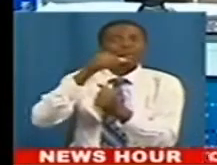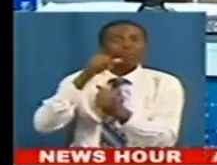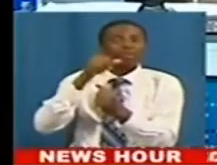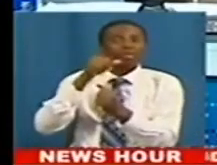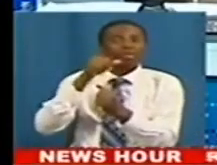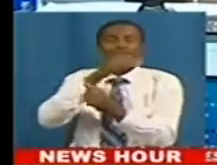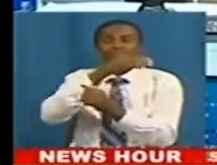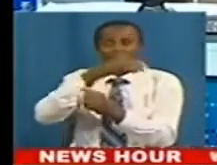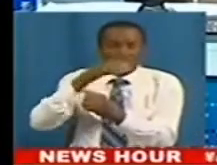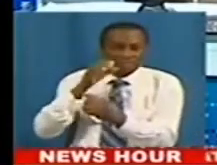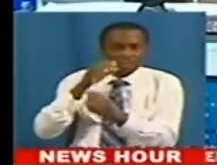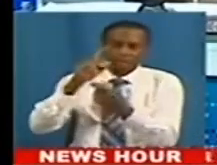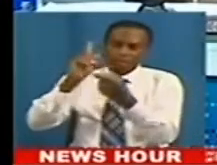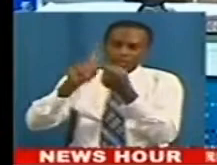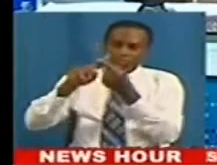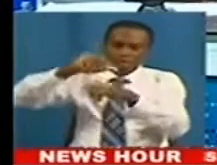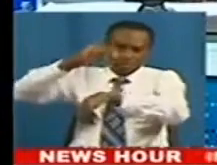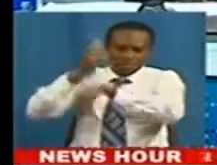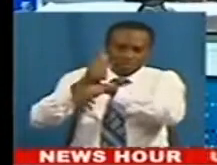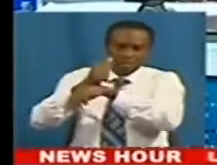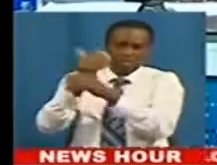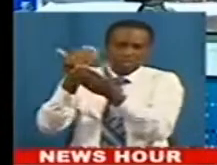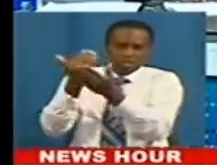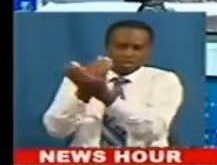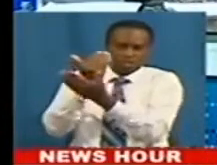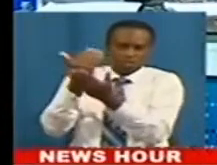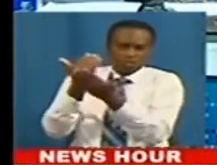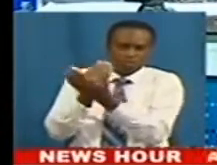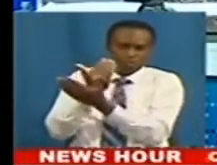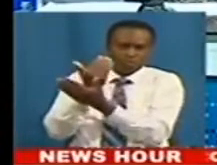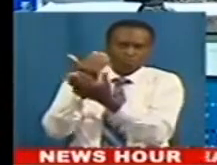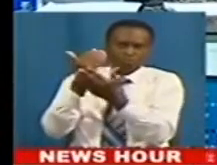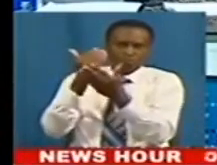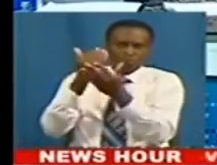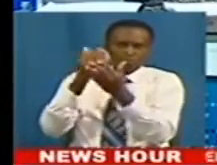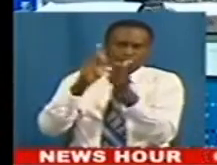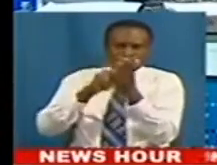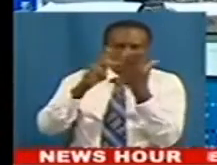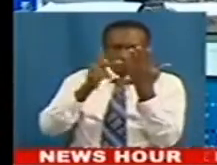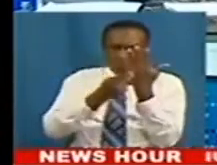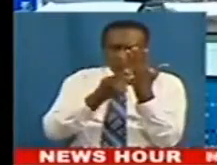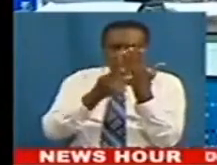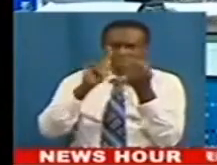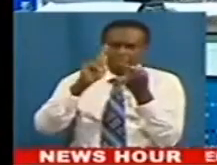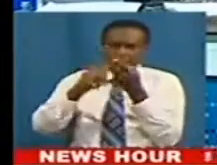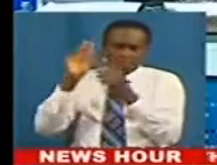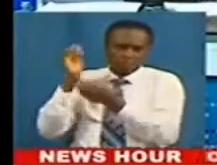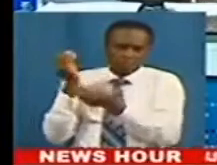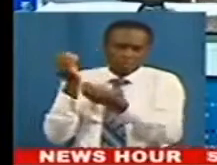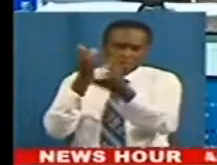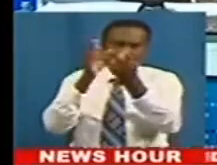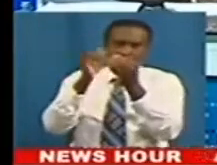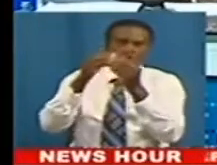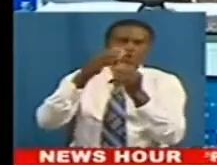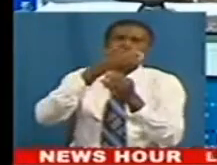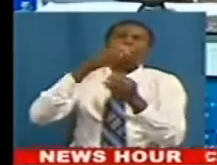to launch PRISE in Accra. PRISE is an intervention that provides farmers with innovative ways to